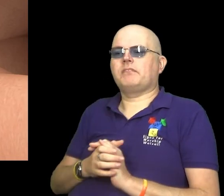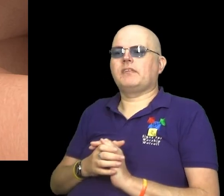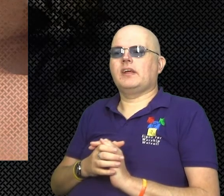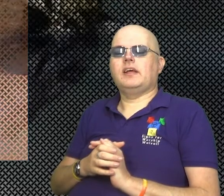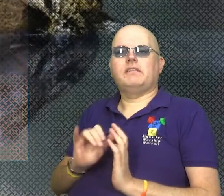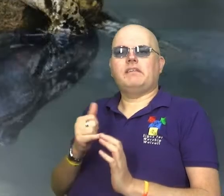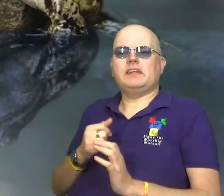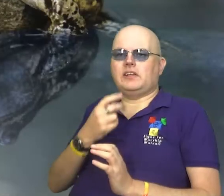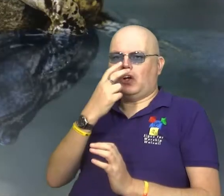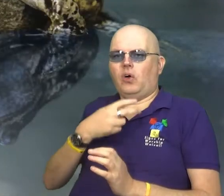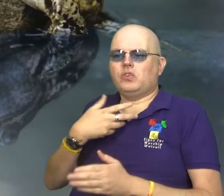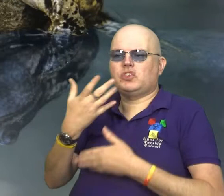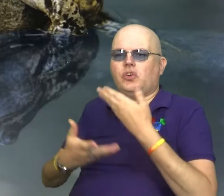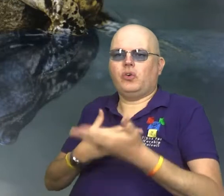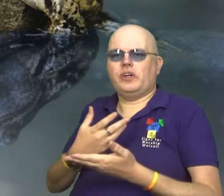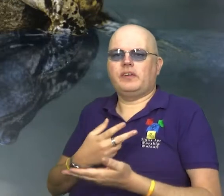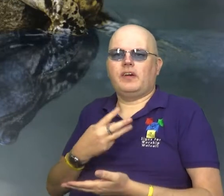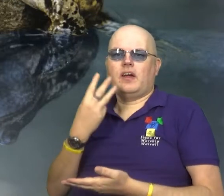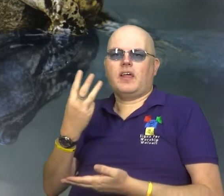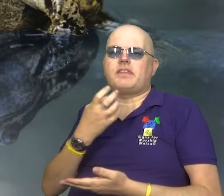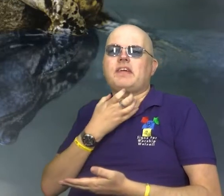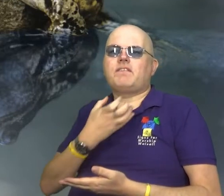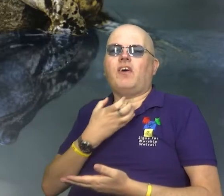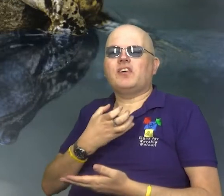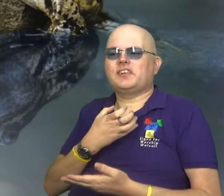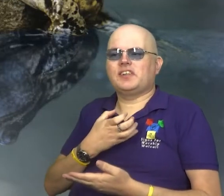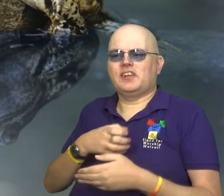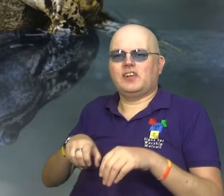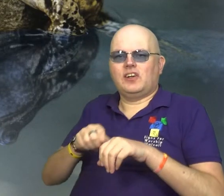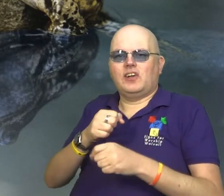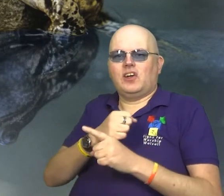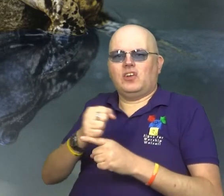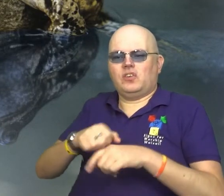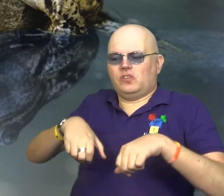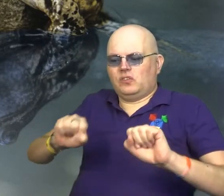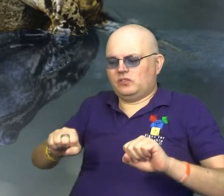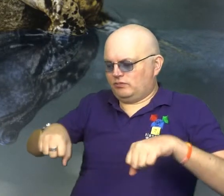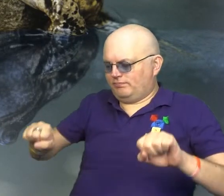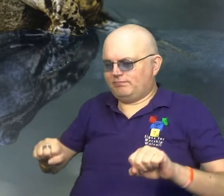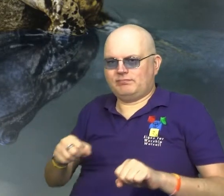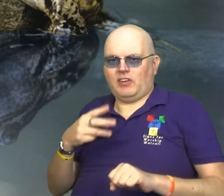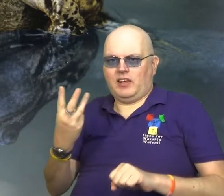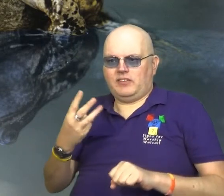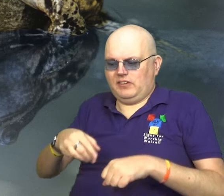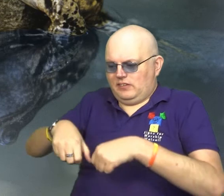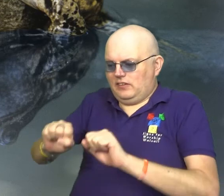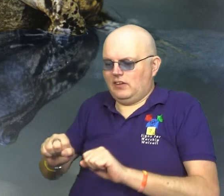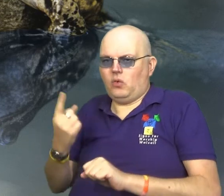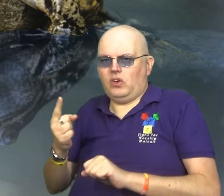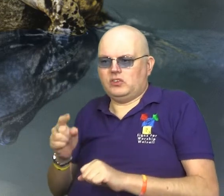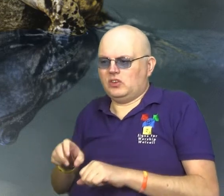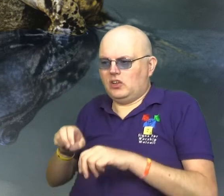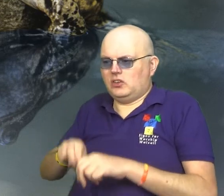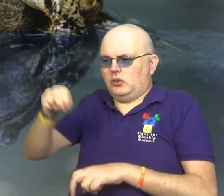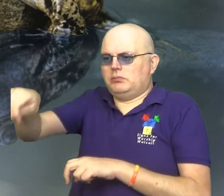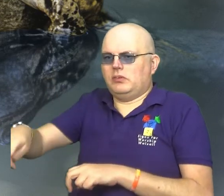You may have heard the old story about three frogs sitting on the log. Three frogs are sitting on a log. One